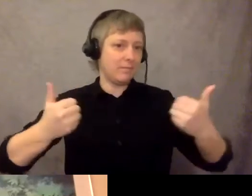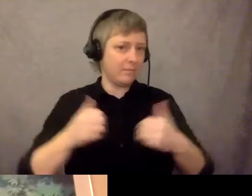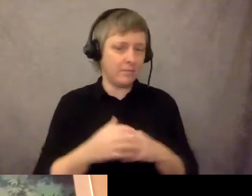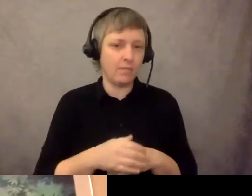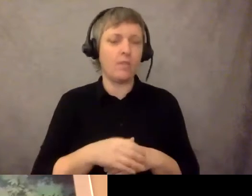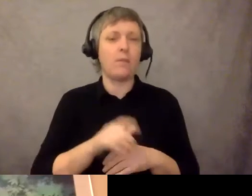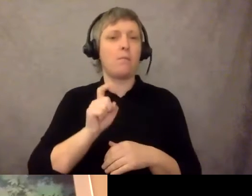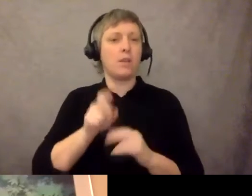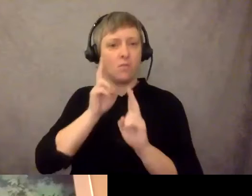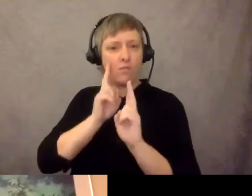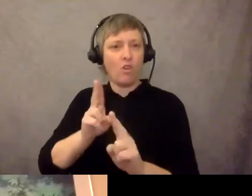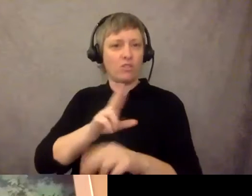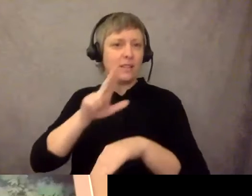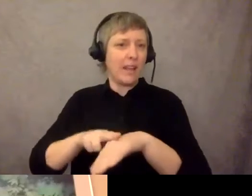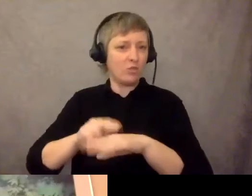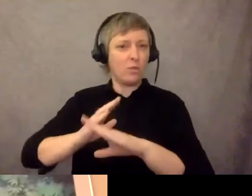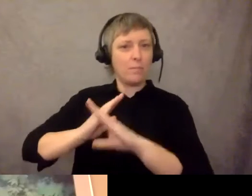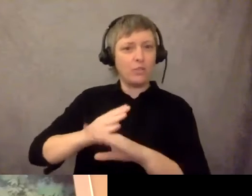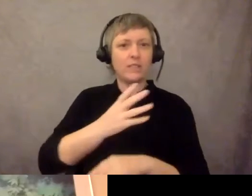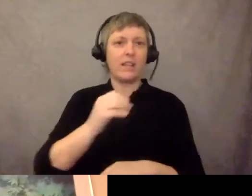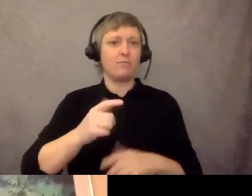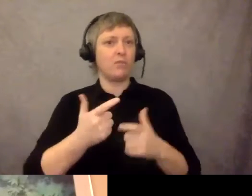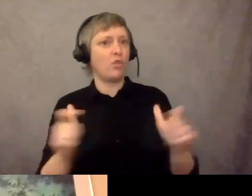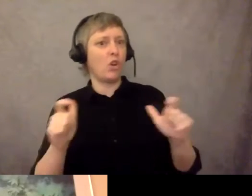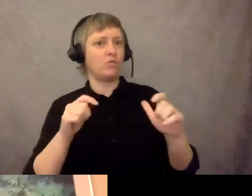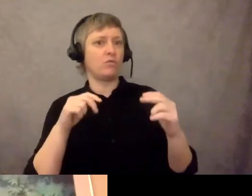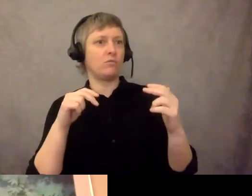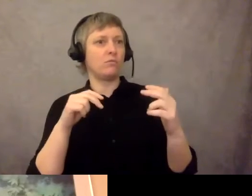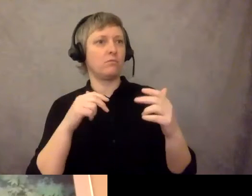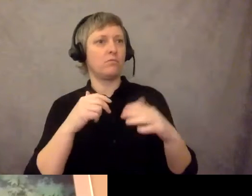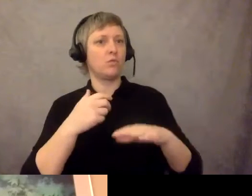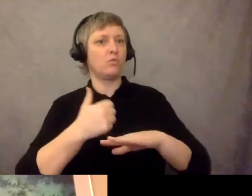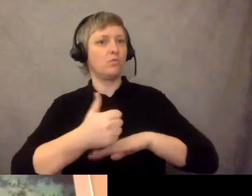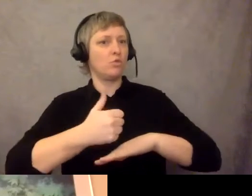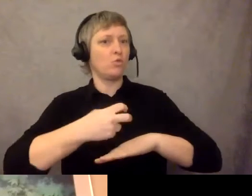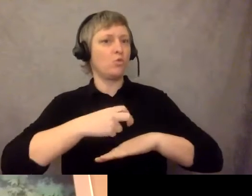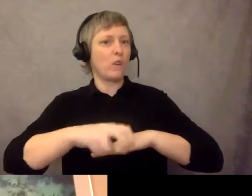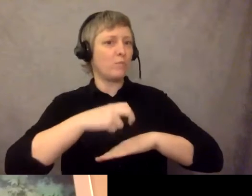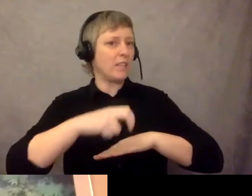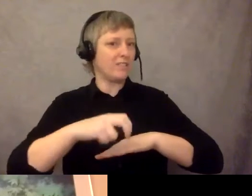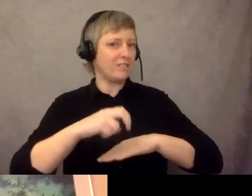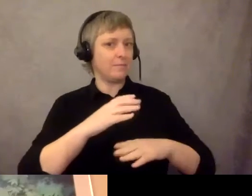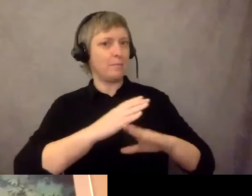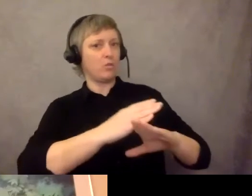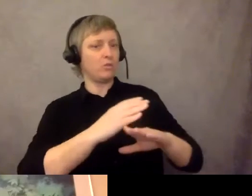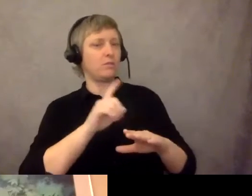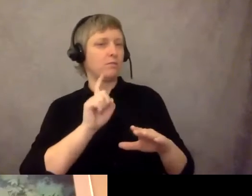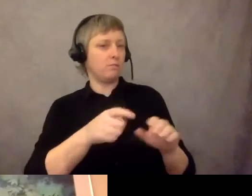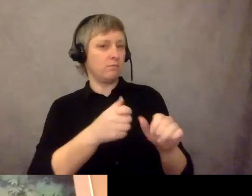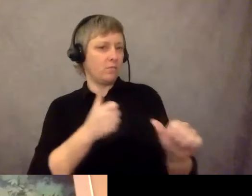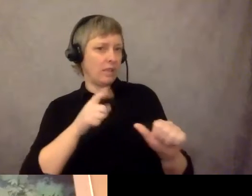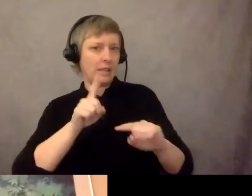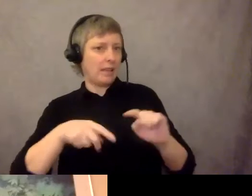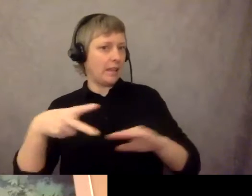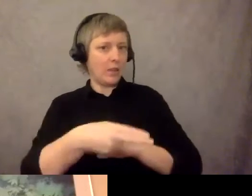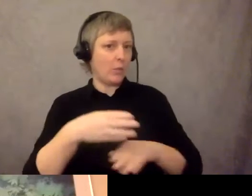and large transportation barriers. So there are a number of different criteria, and that will be one of the most kind of